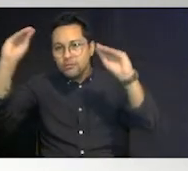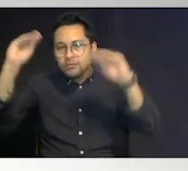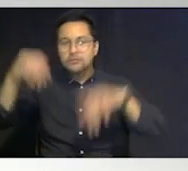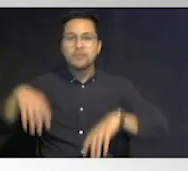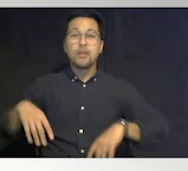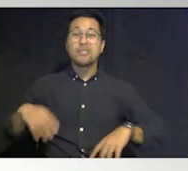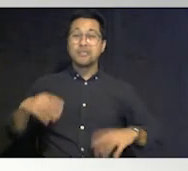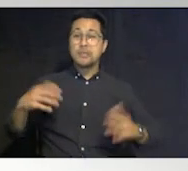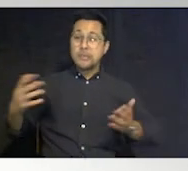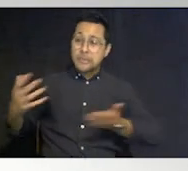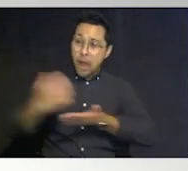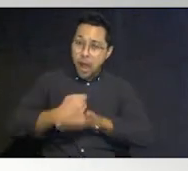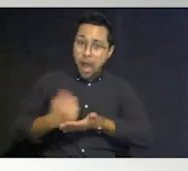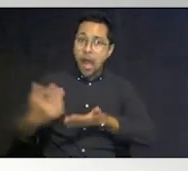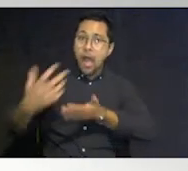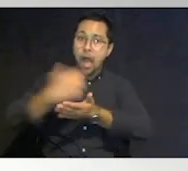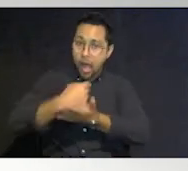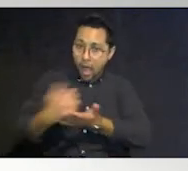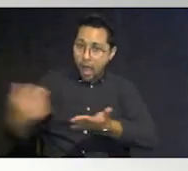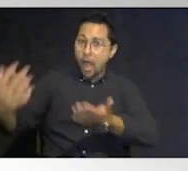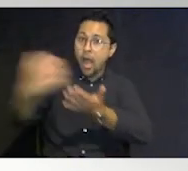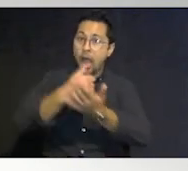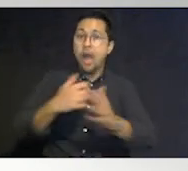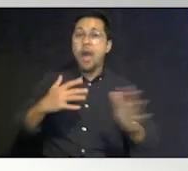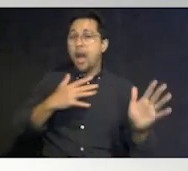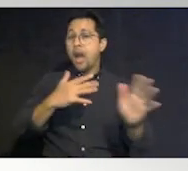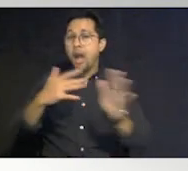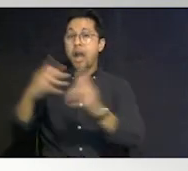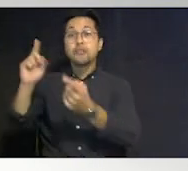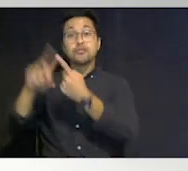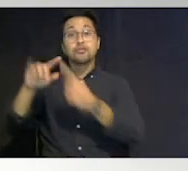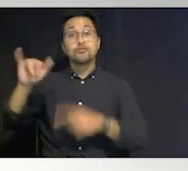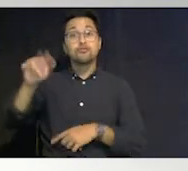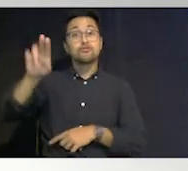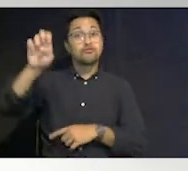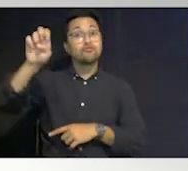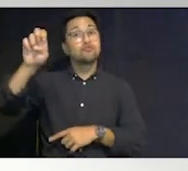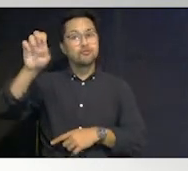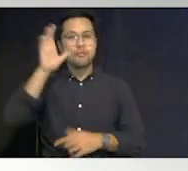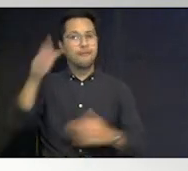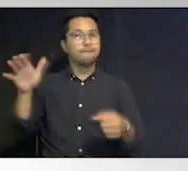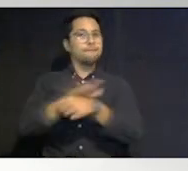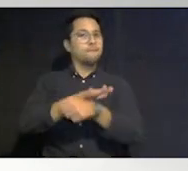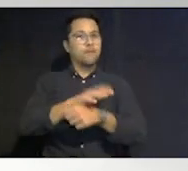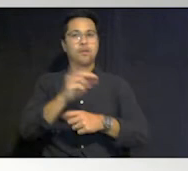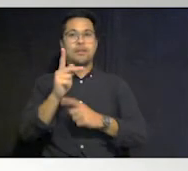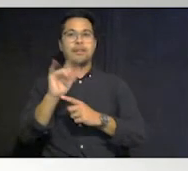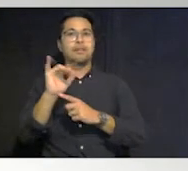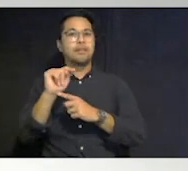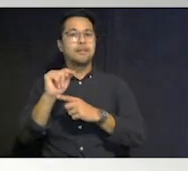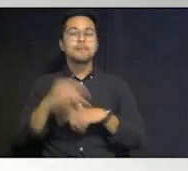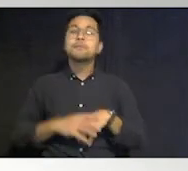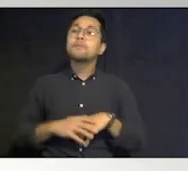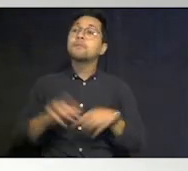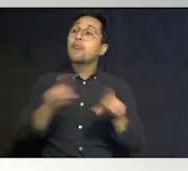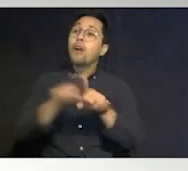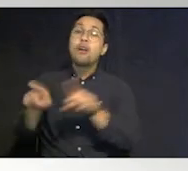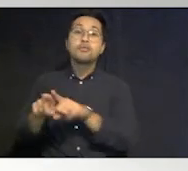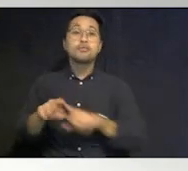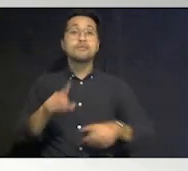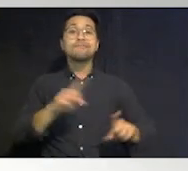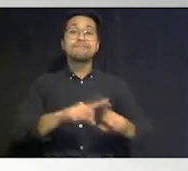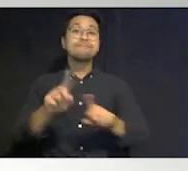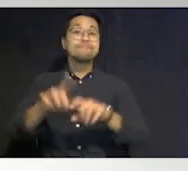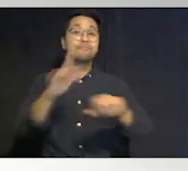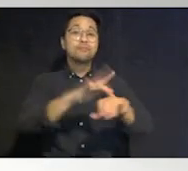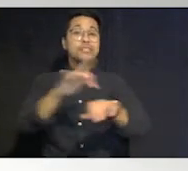that in june the goal is to have a full kit the other thing we we talk about is sometimes combining resources there may